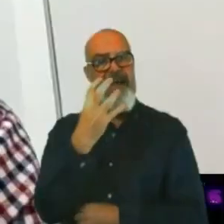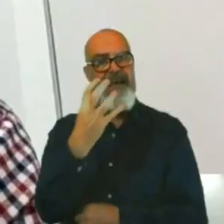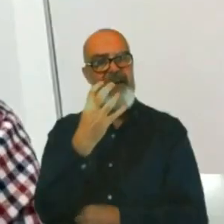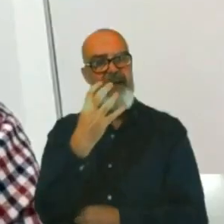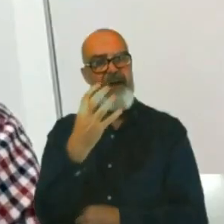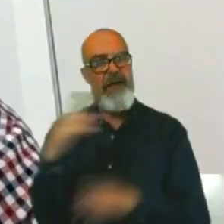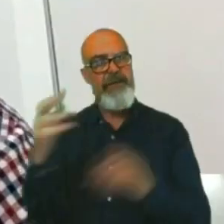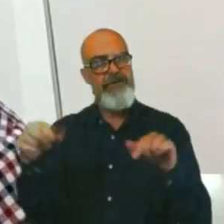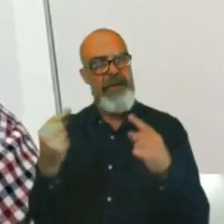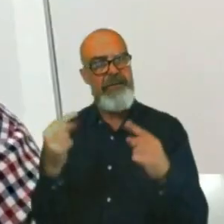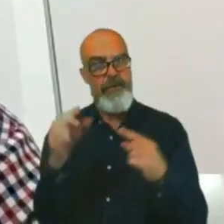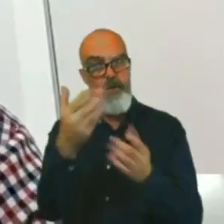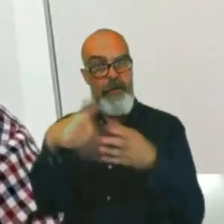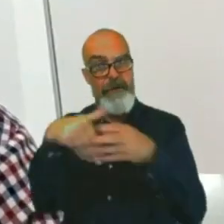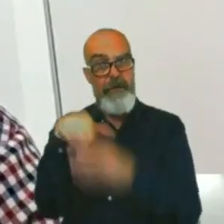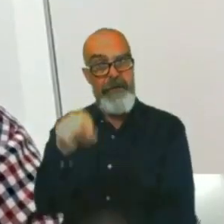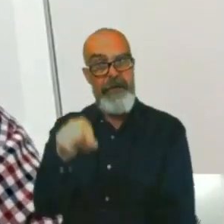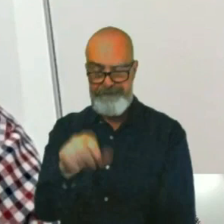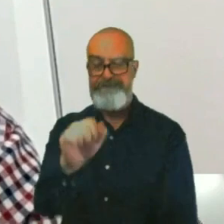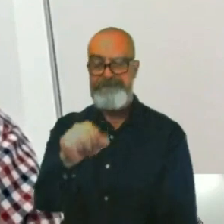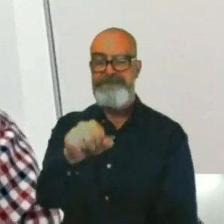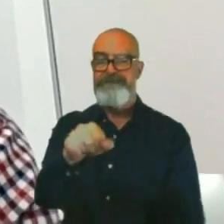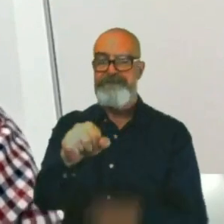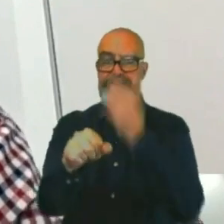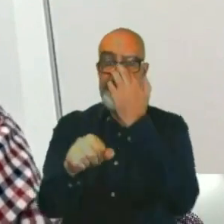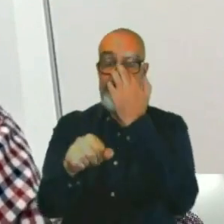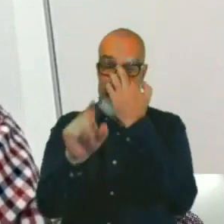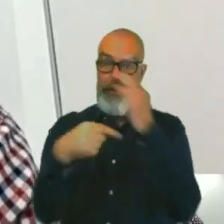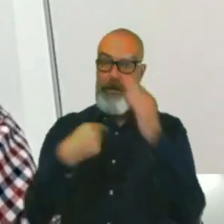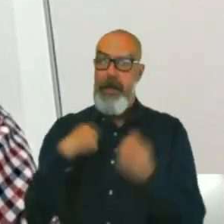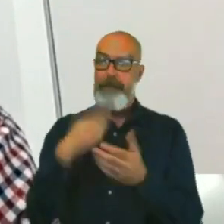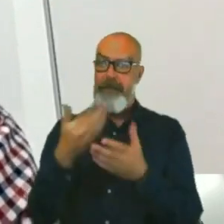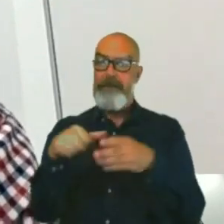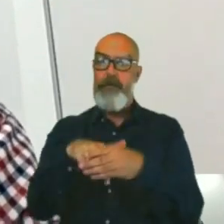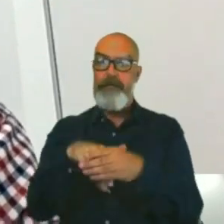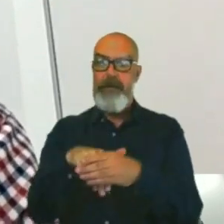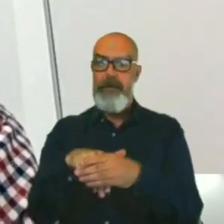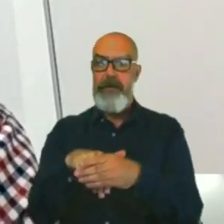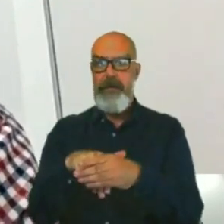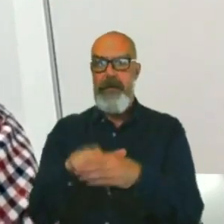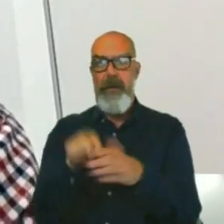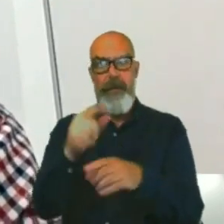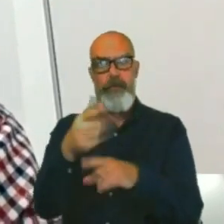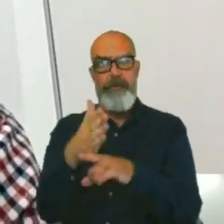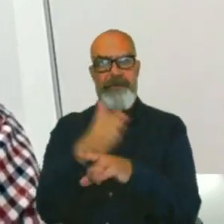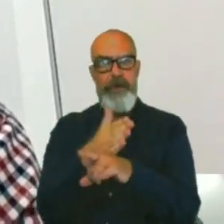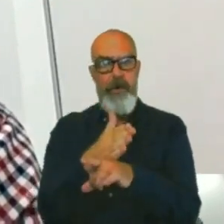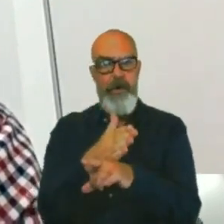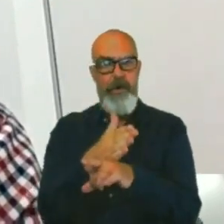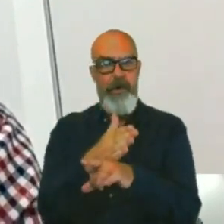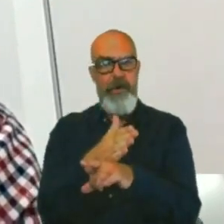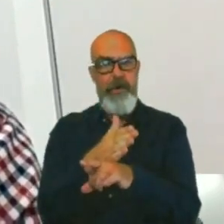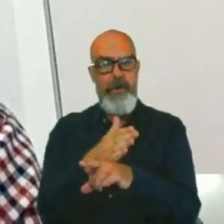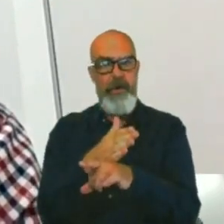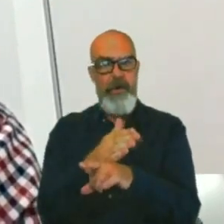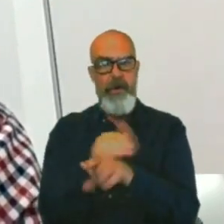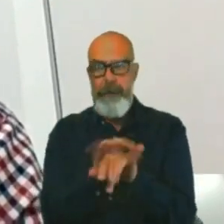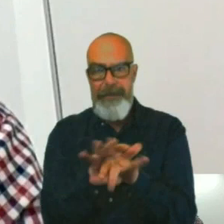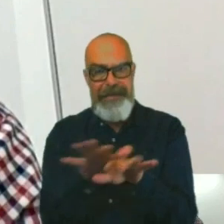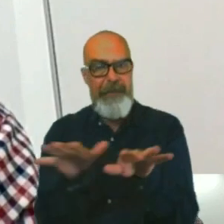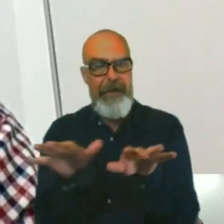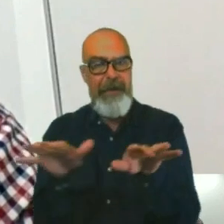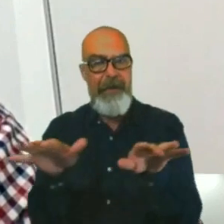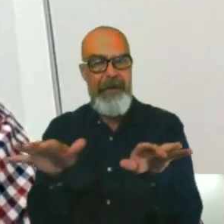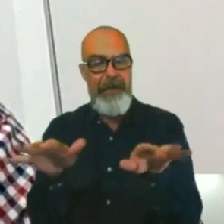Yes. So we were involved in that before the pandemic restrictions actually started.